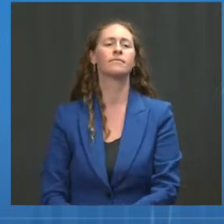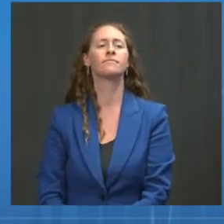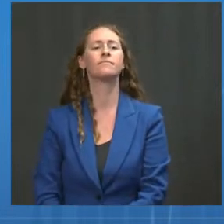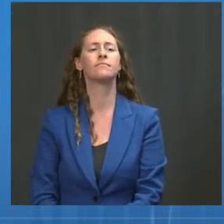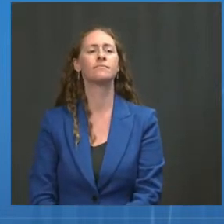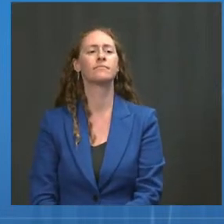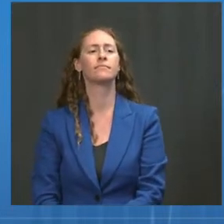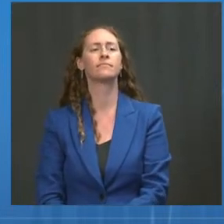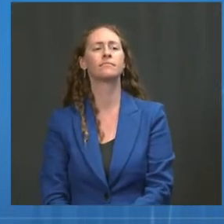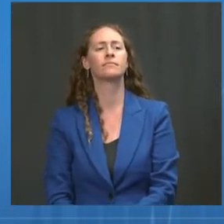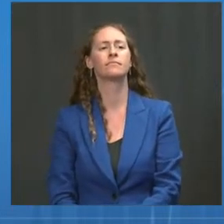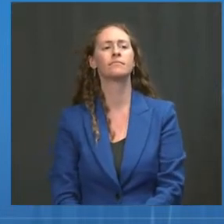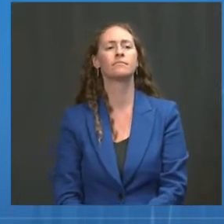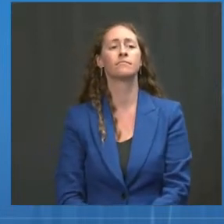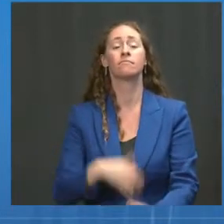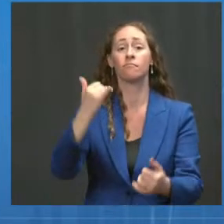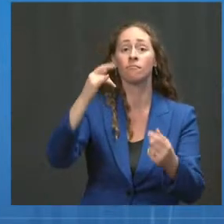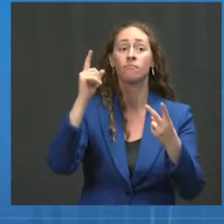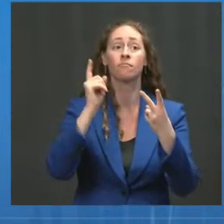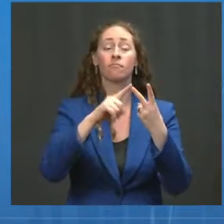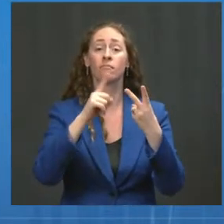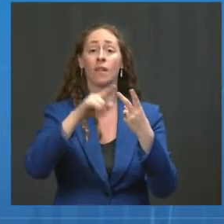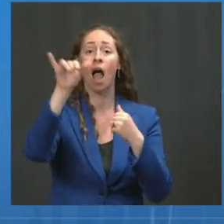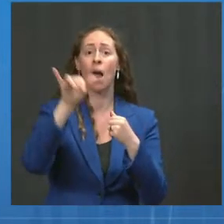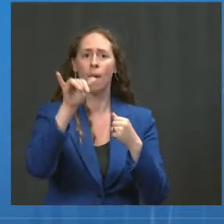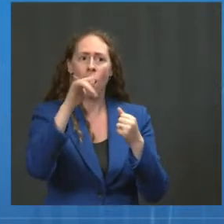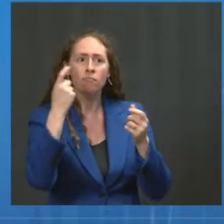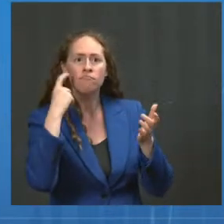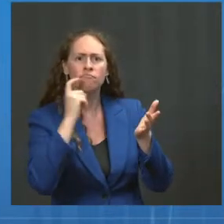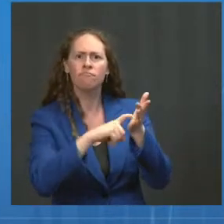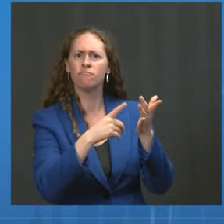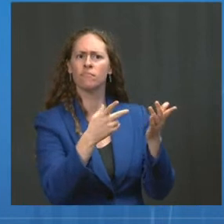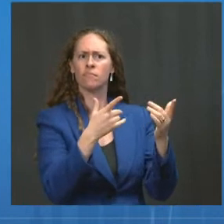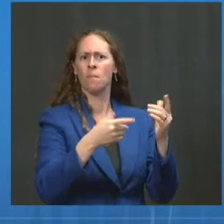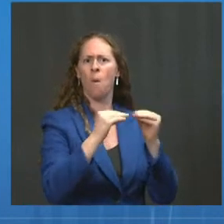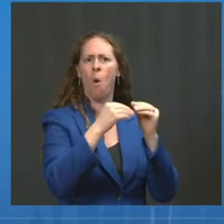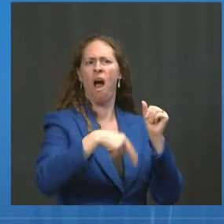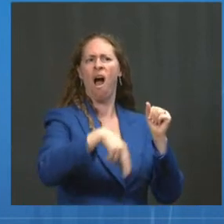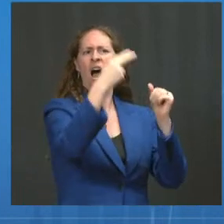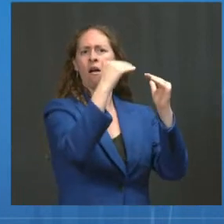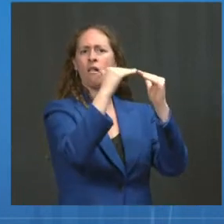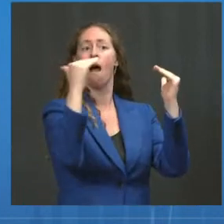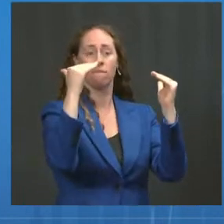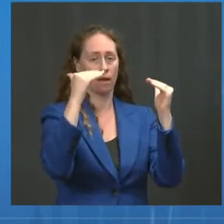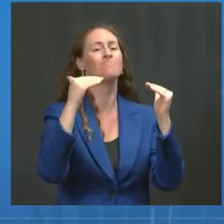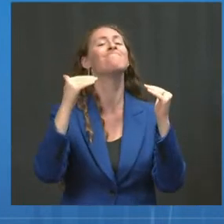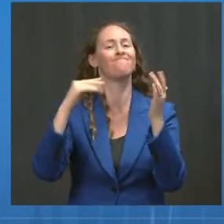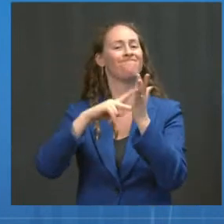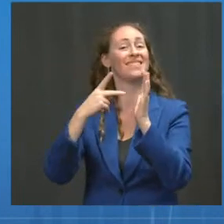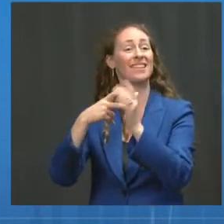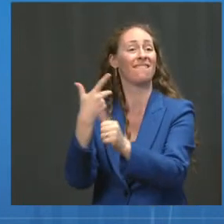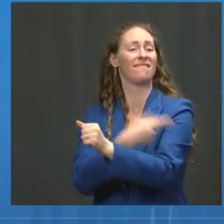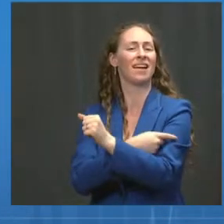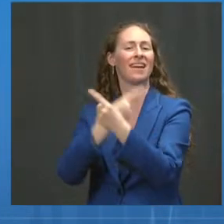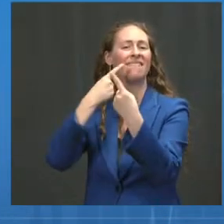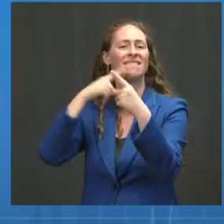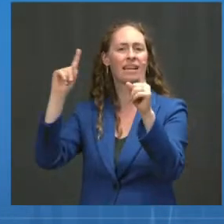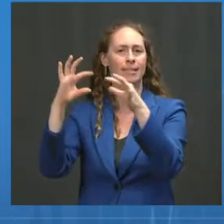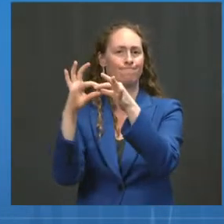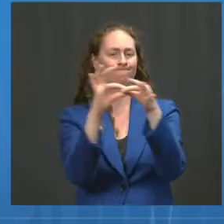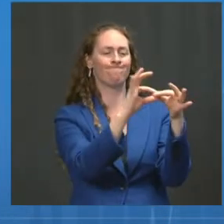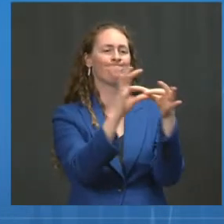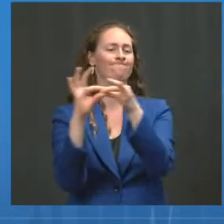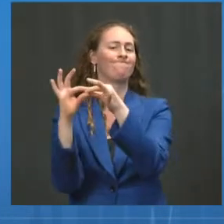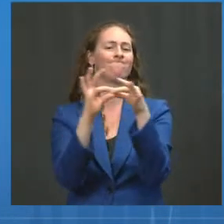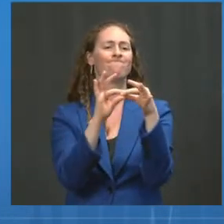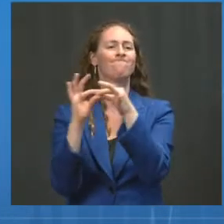are associated with higher levels of vaccine efficacy. This is often referred to as an